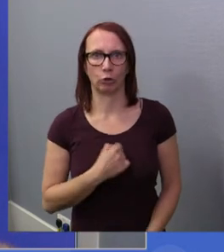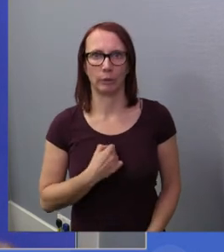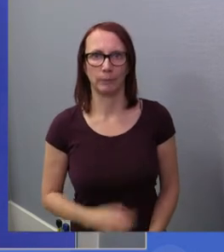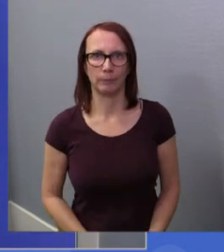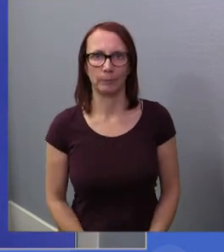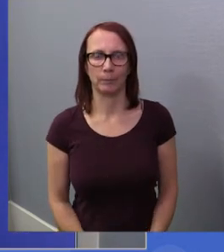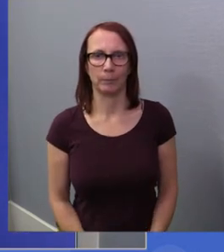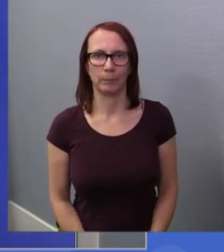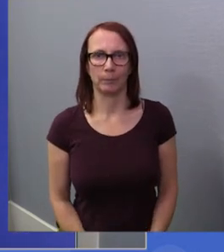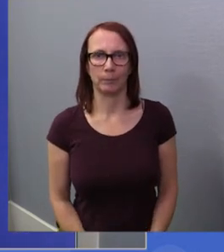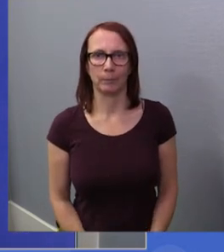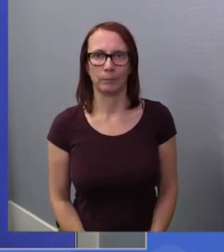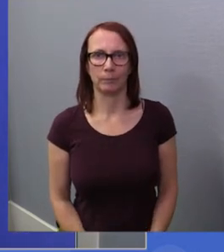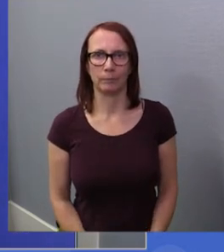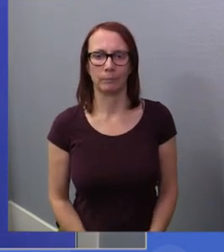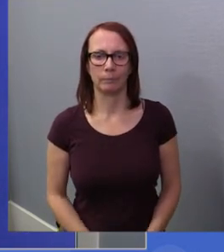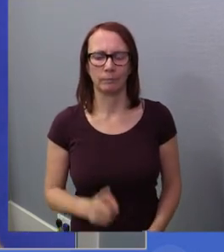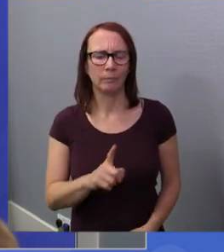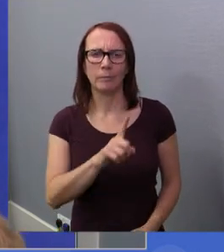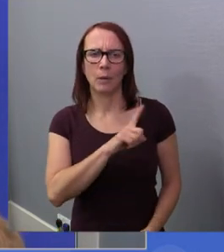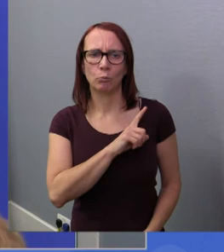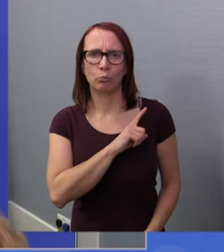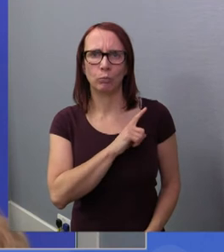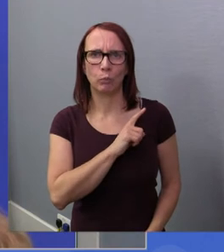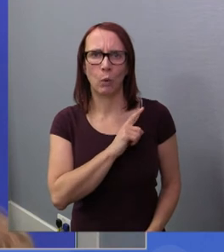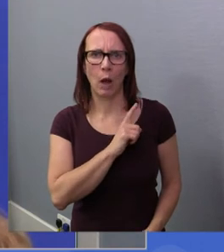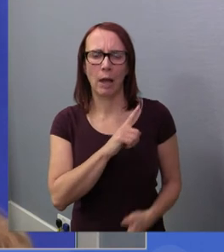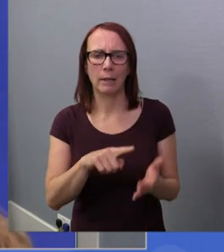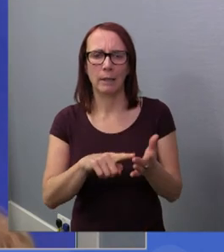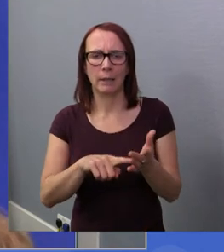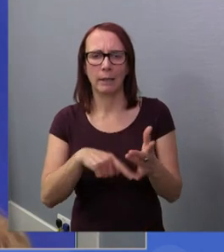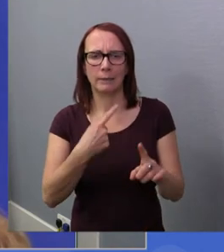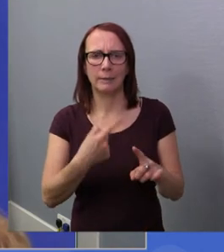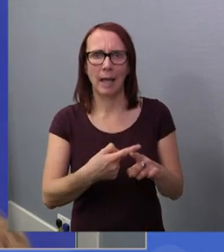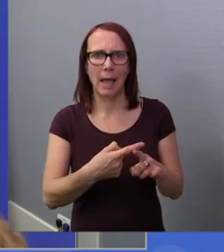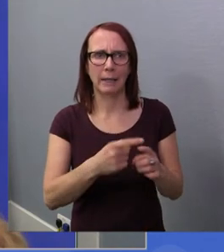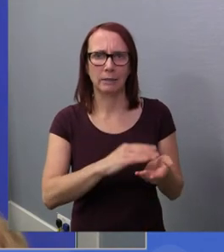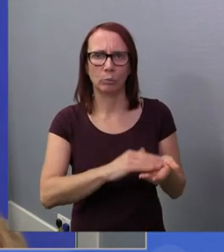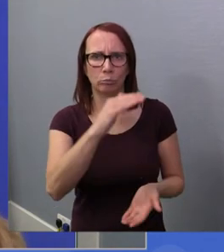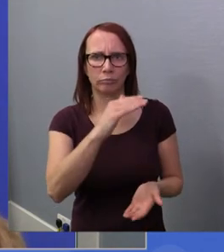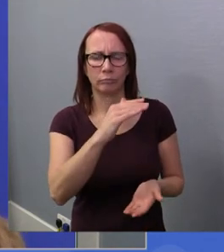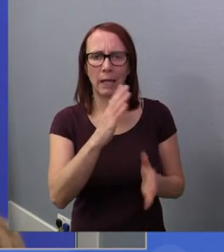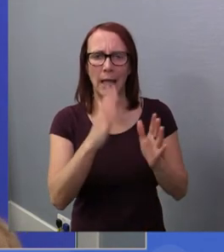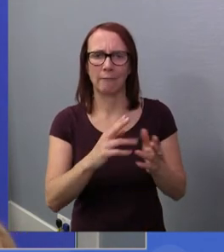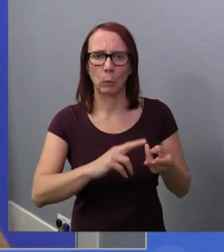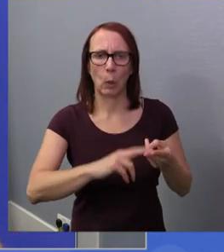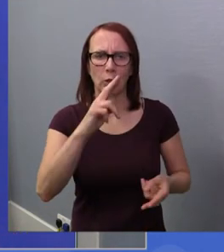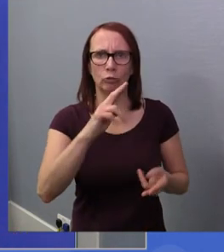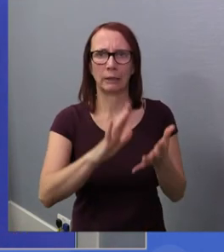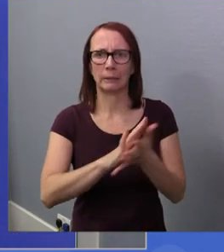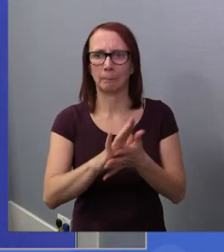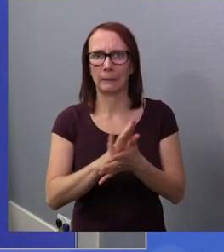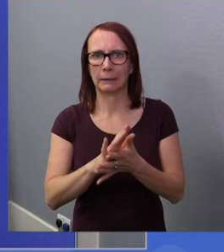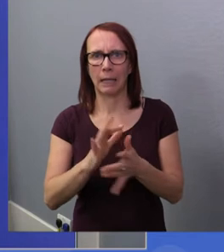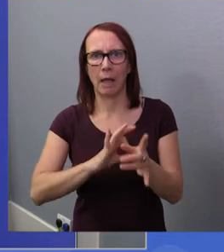reasons for that include things like increasing the tax take and the revenue available for improving public services.